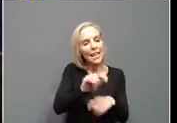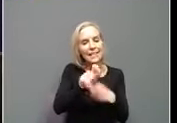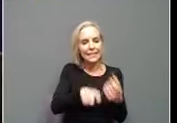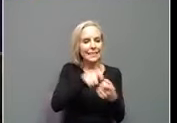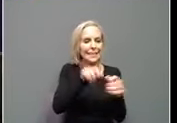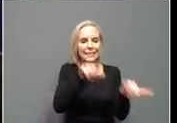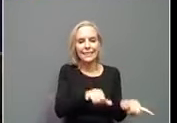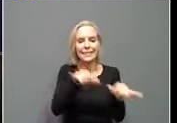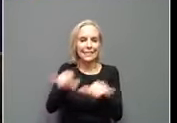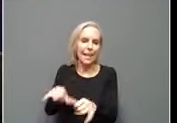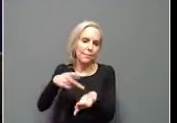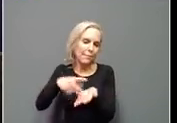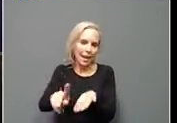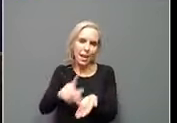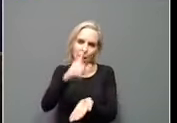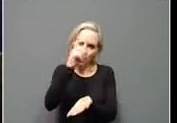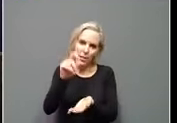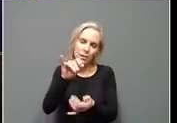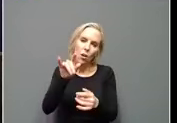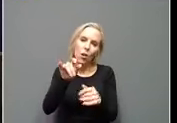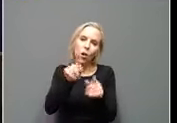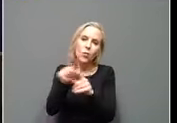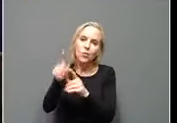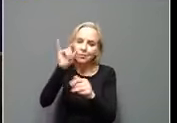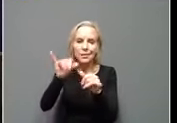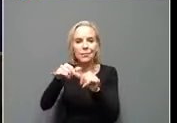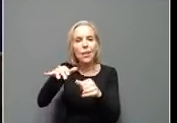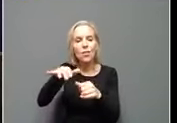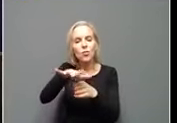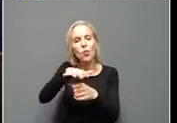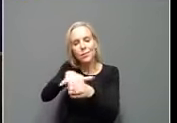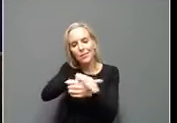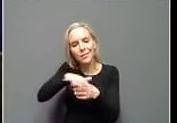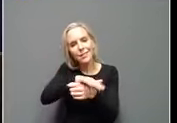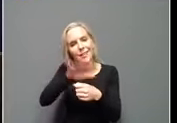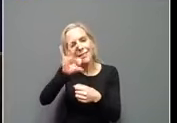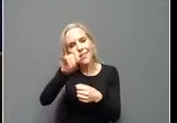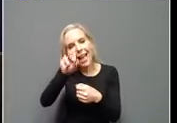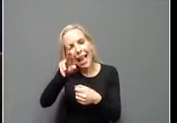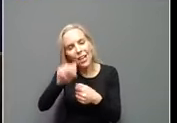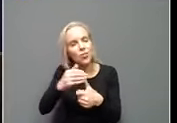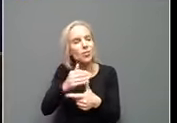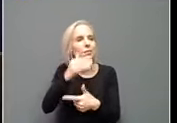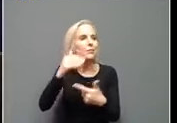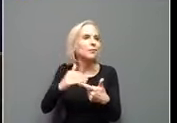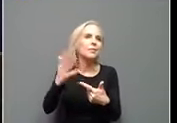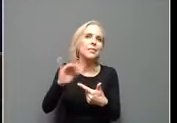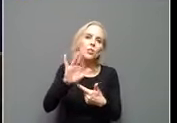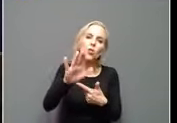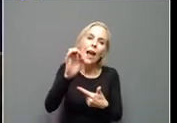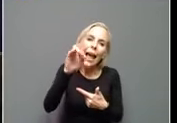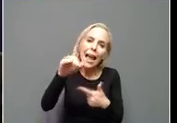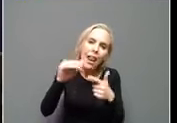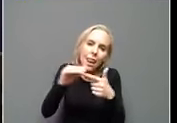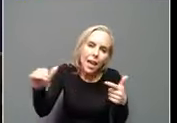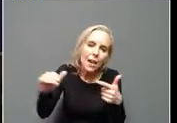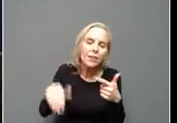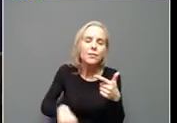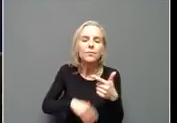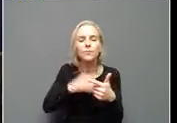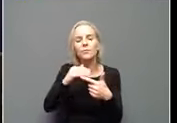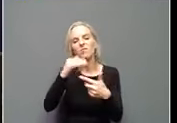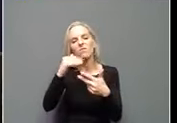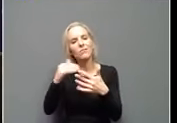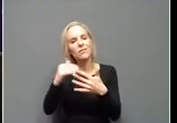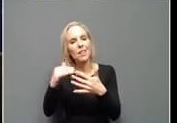because there's also geographic factors to take into account and, you know, the factors as far as your education and sector. So